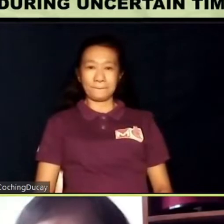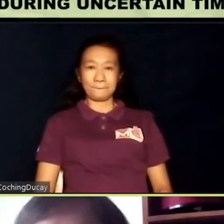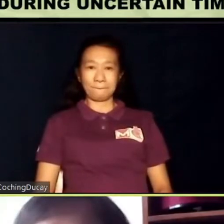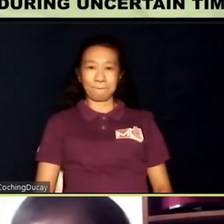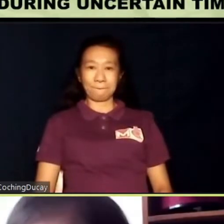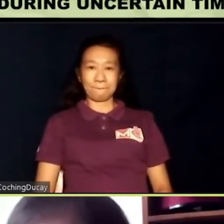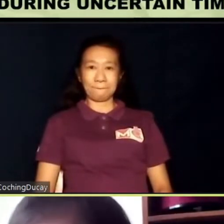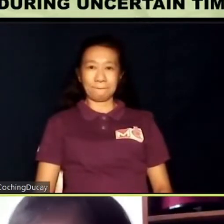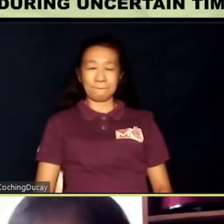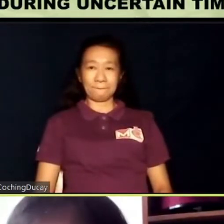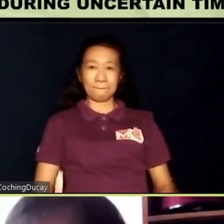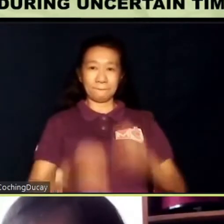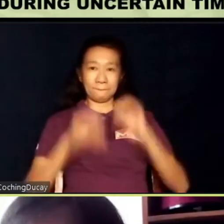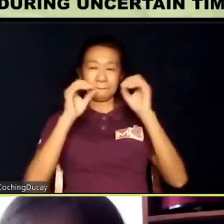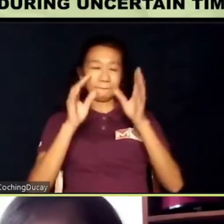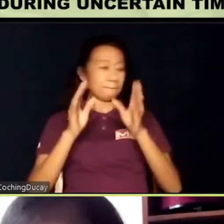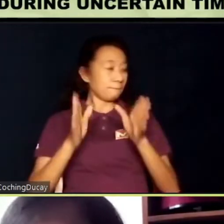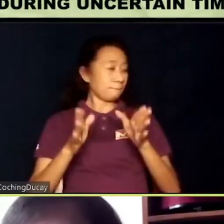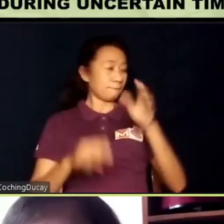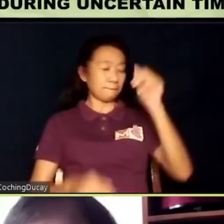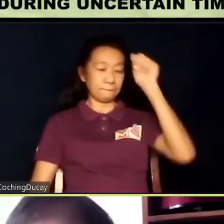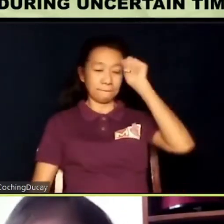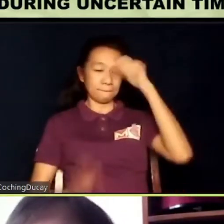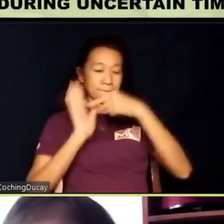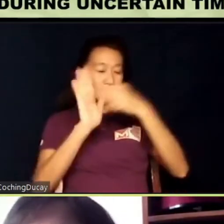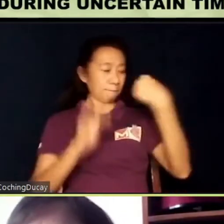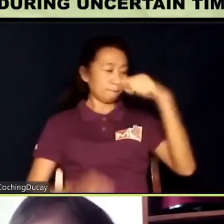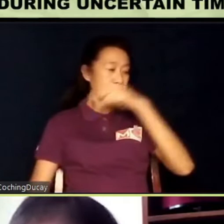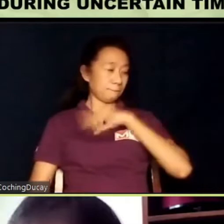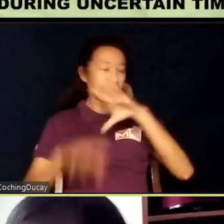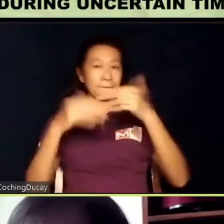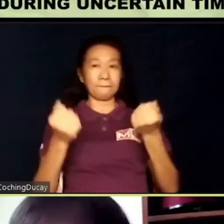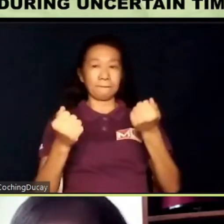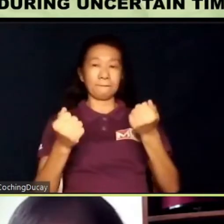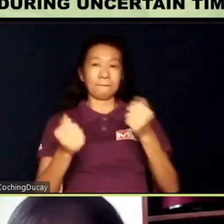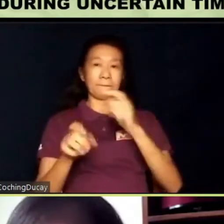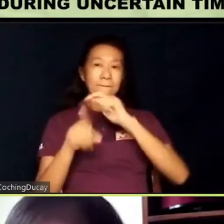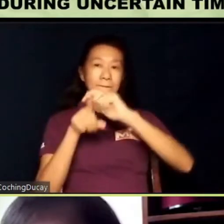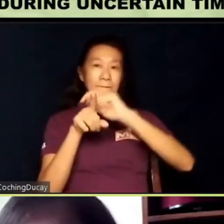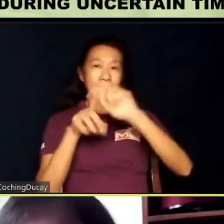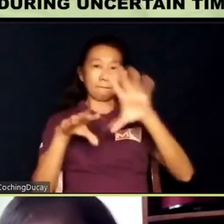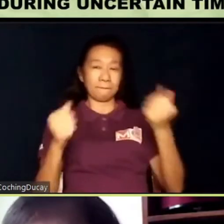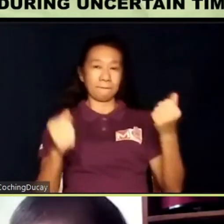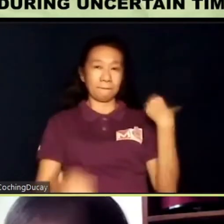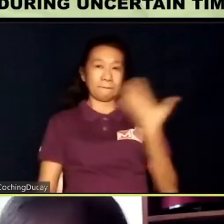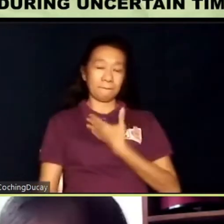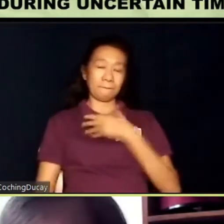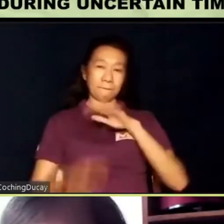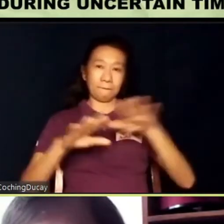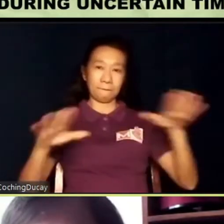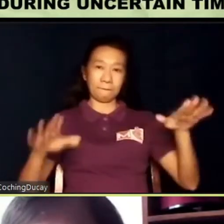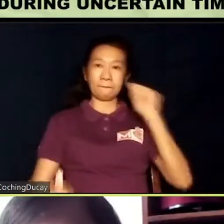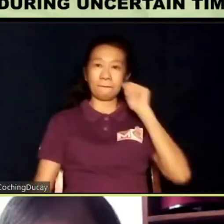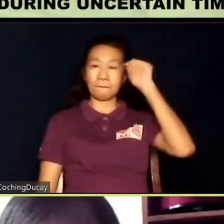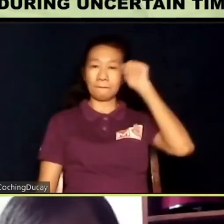Teacher Archie has shown us how they are trained, how our children or adults